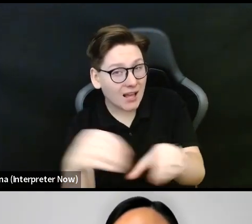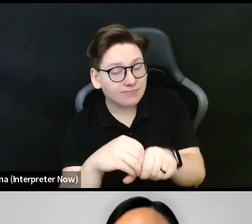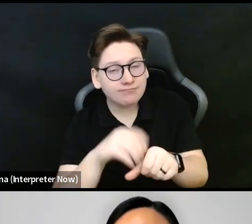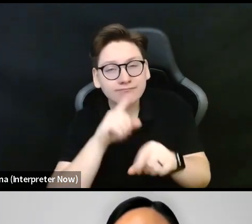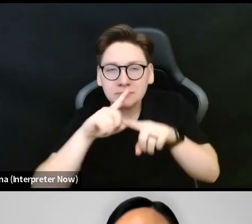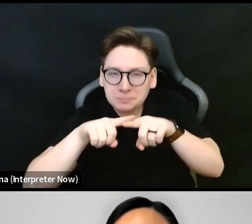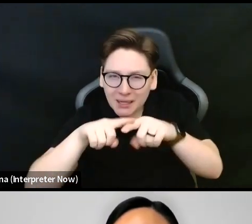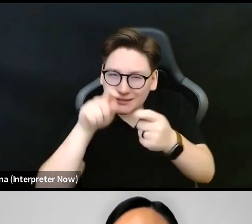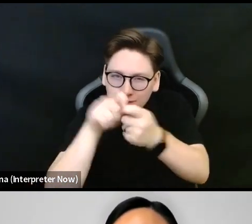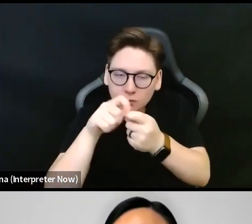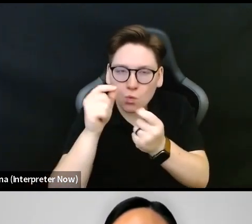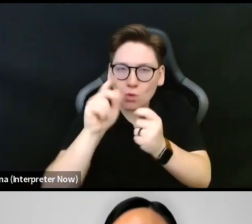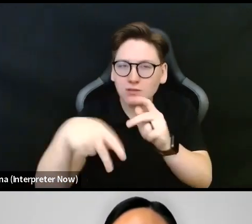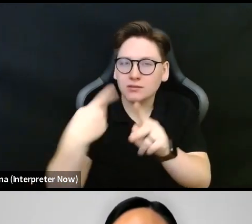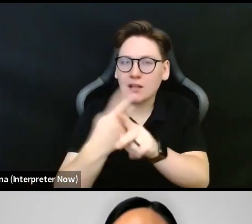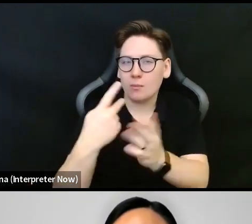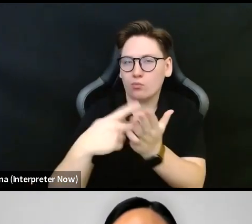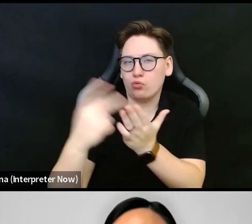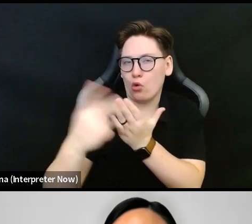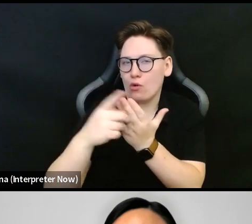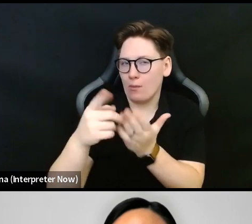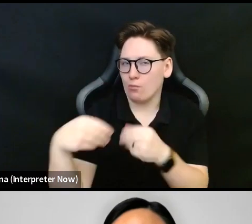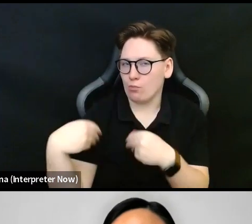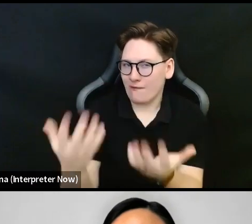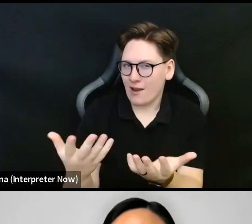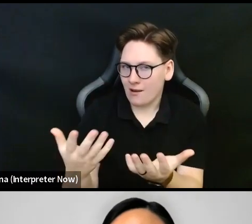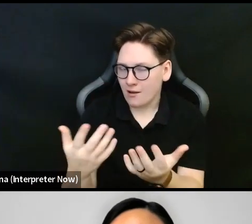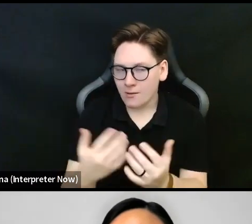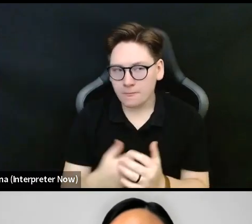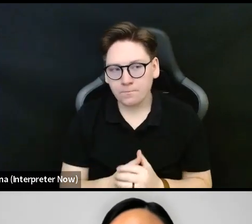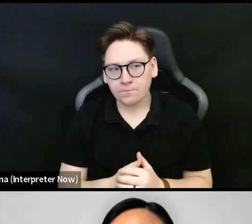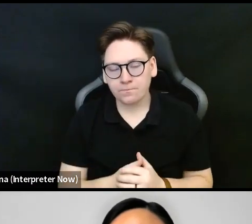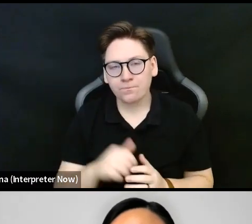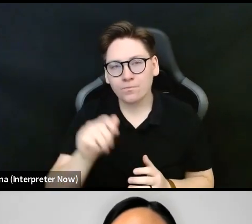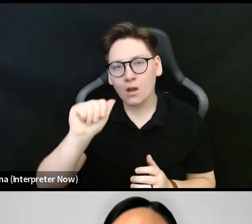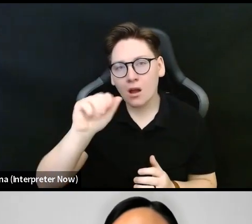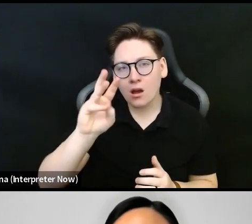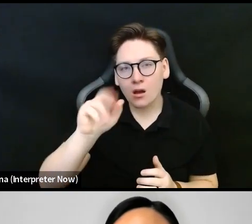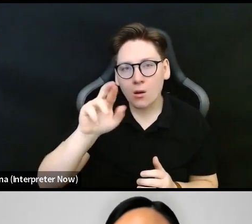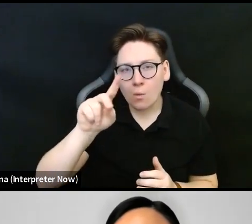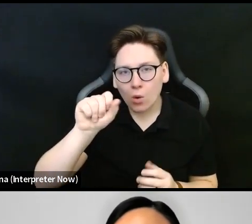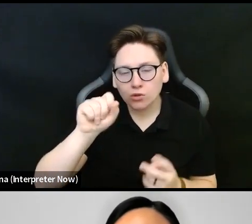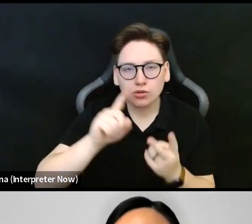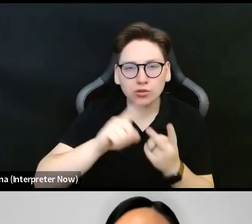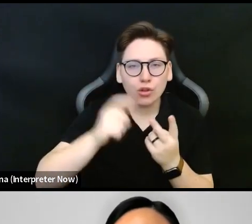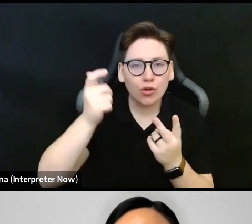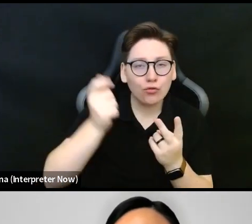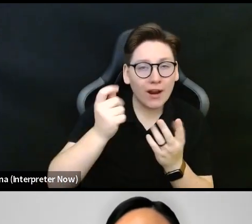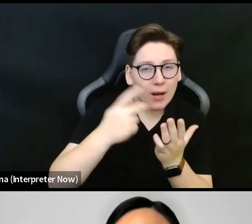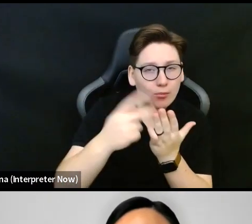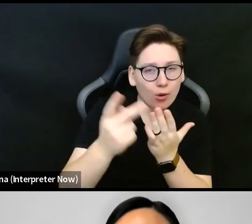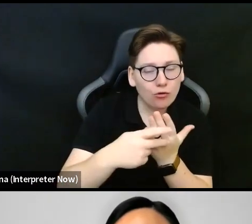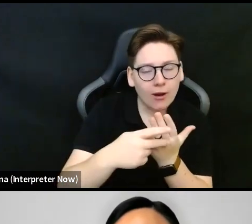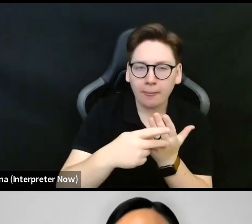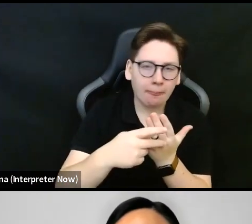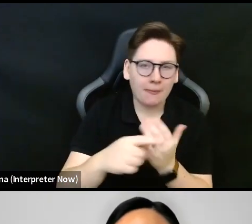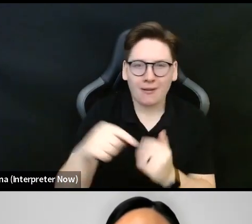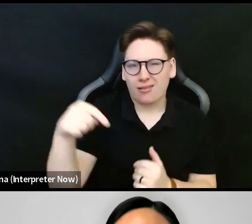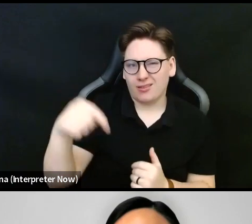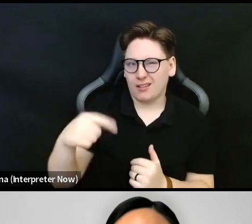delivering. I will say awards and grants programs, this particular grant is